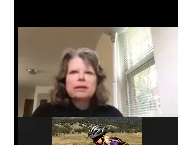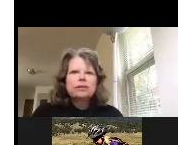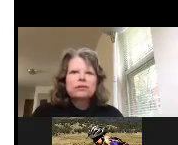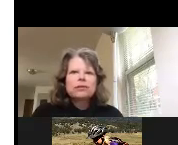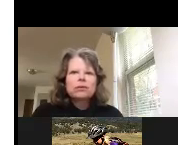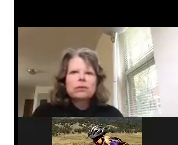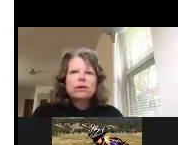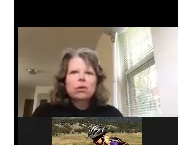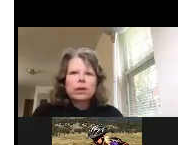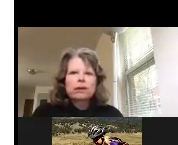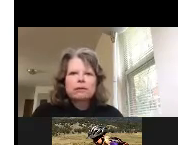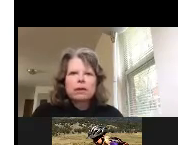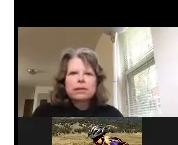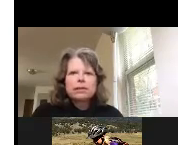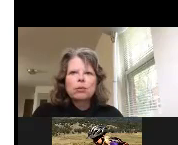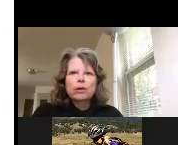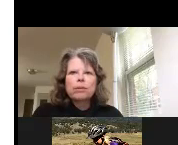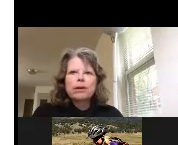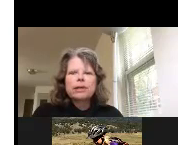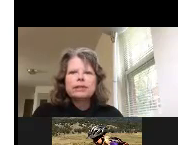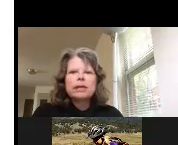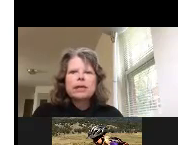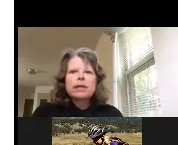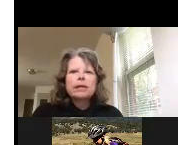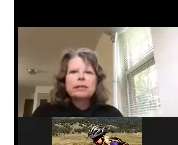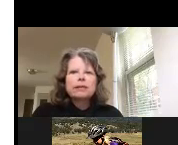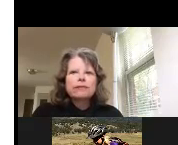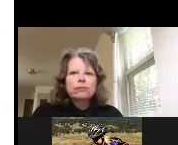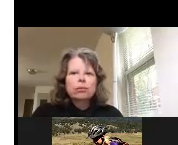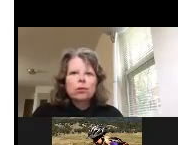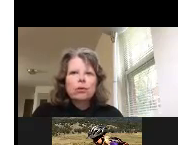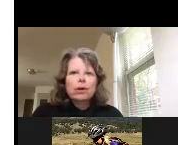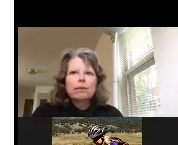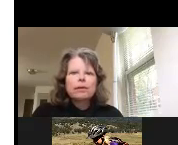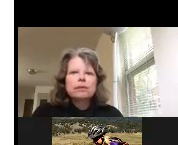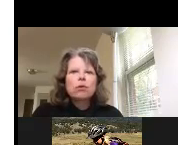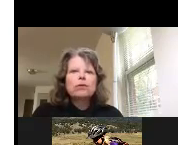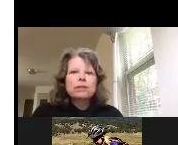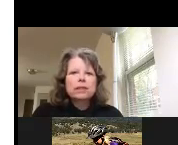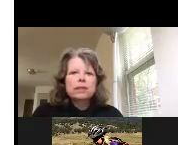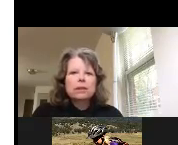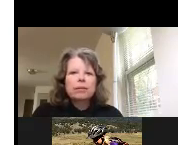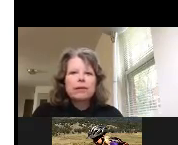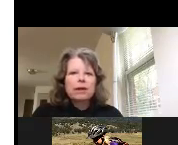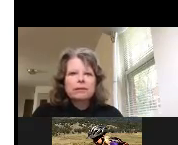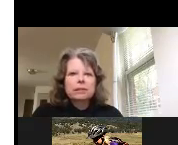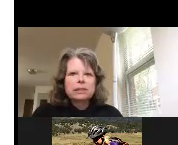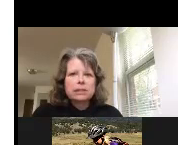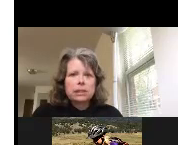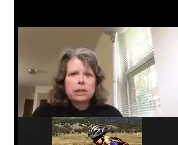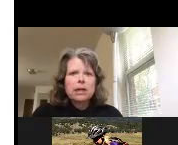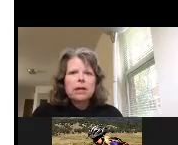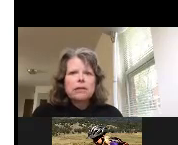And here's just sort of the quick summary about it. It is a federal program that's overseen by the